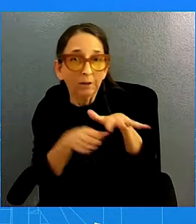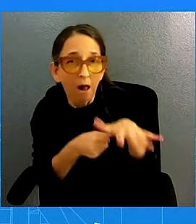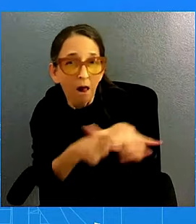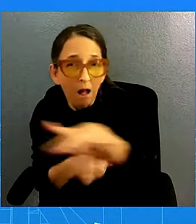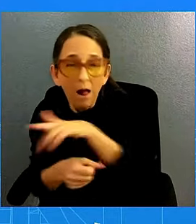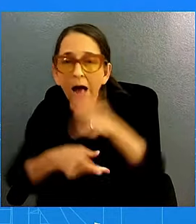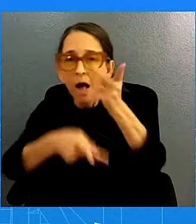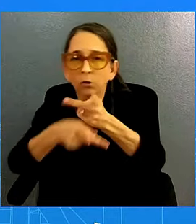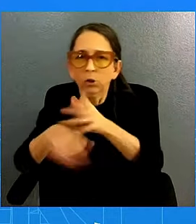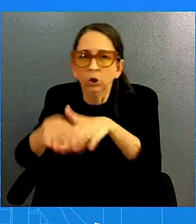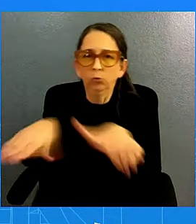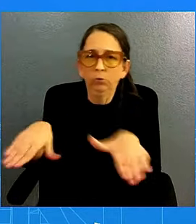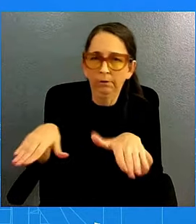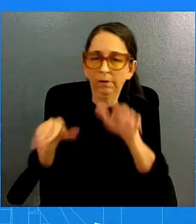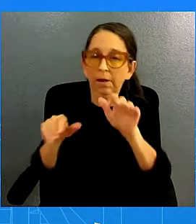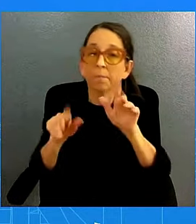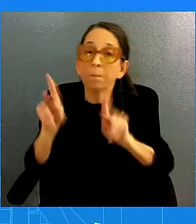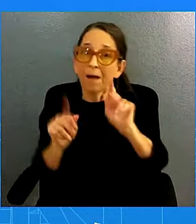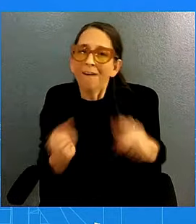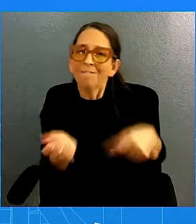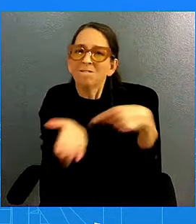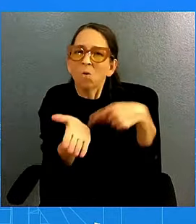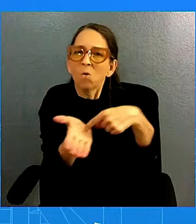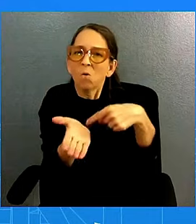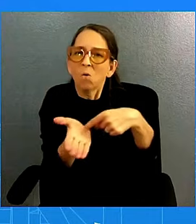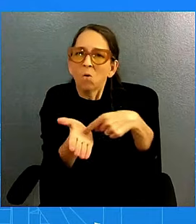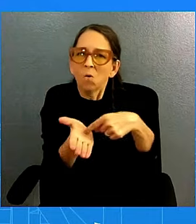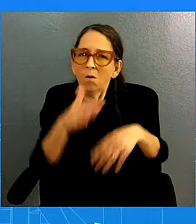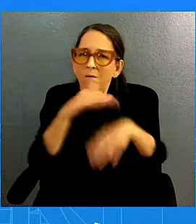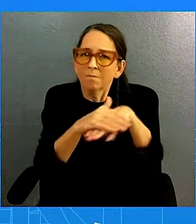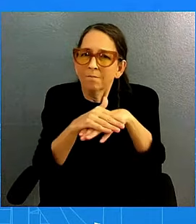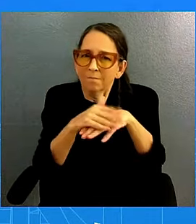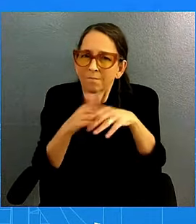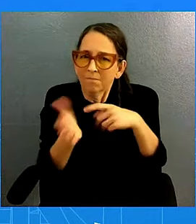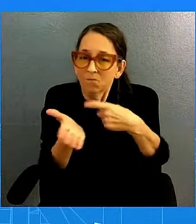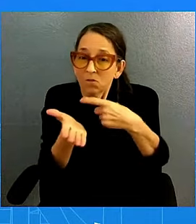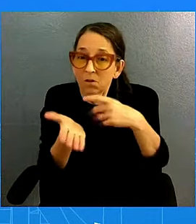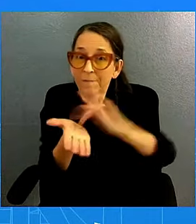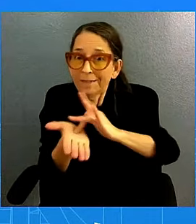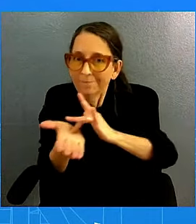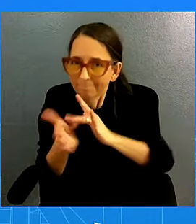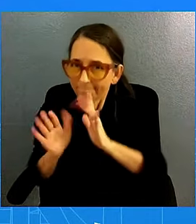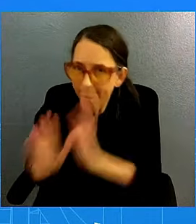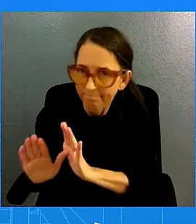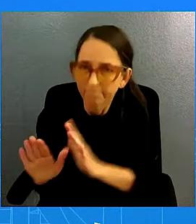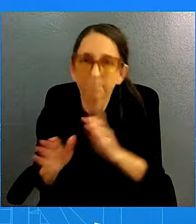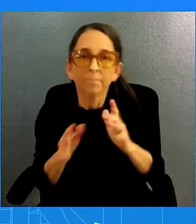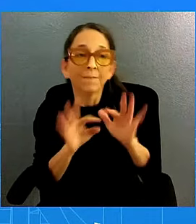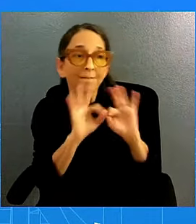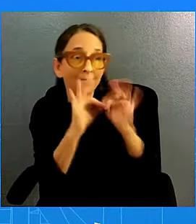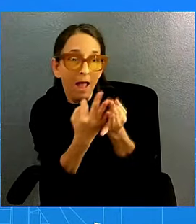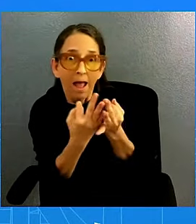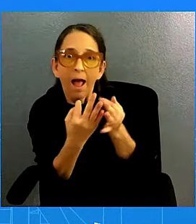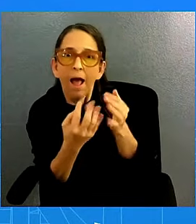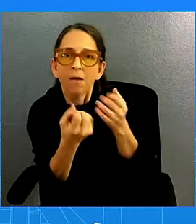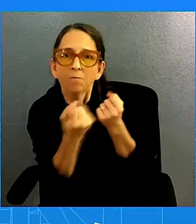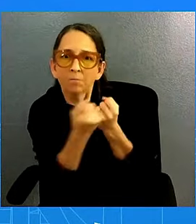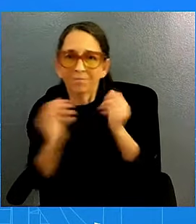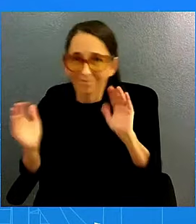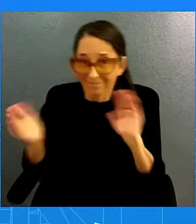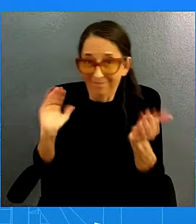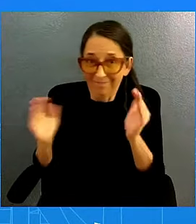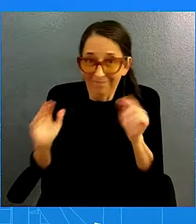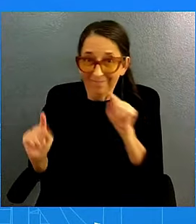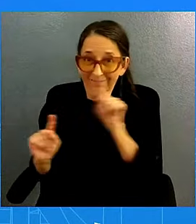taxes for families. He'll contrast that approach with what we're seeing from Congressional Republicans. Their plan to raise